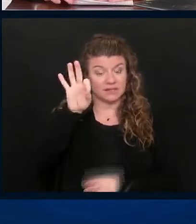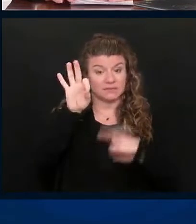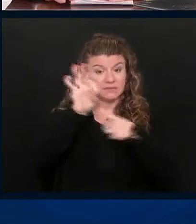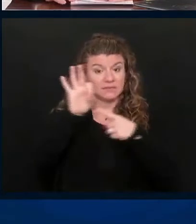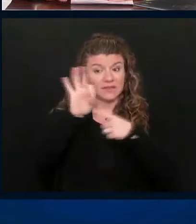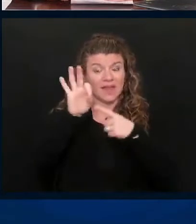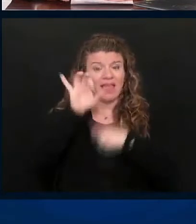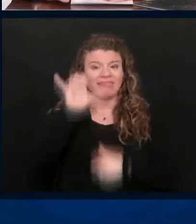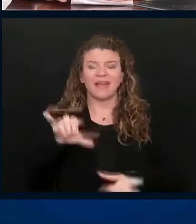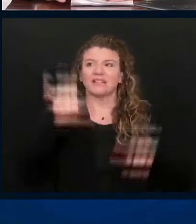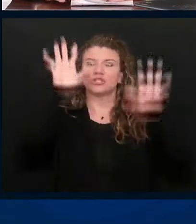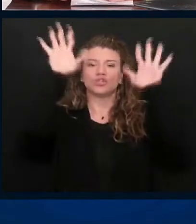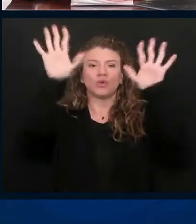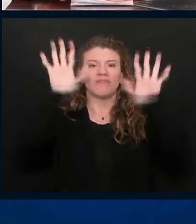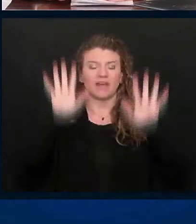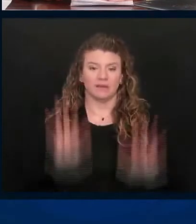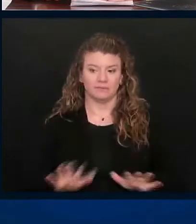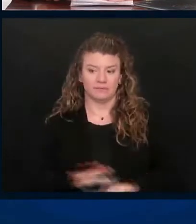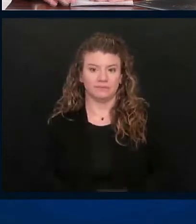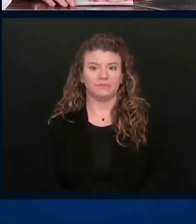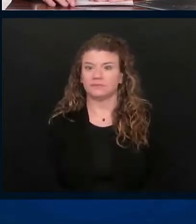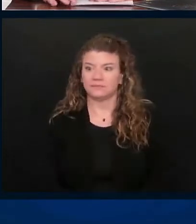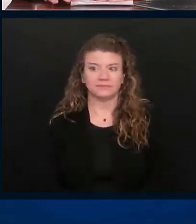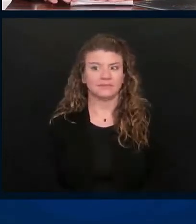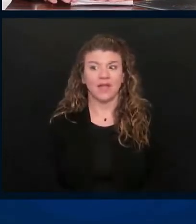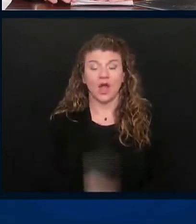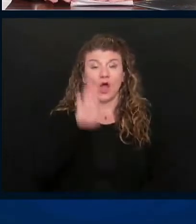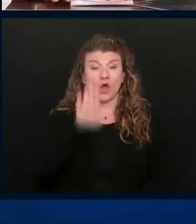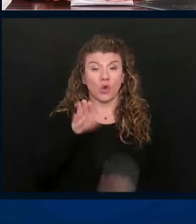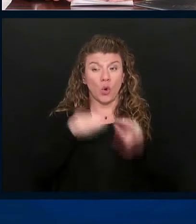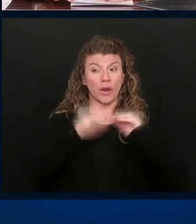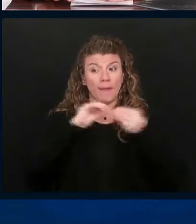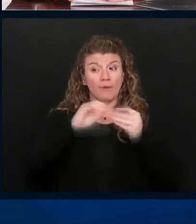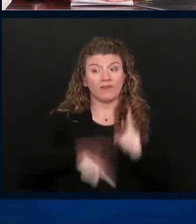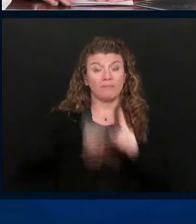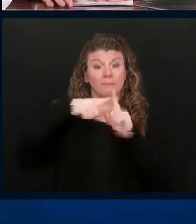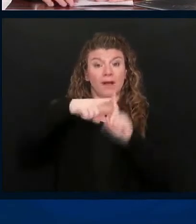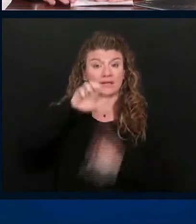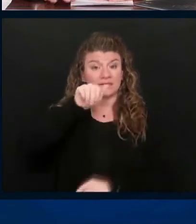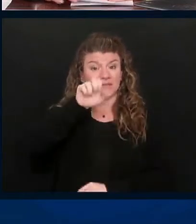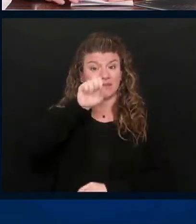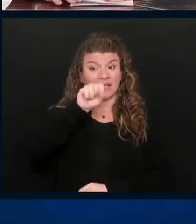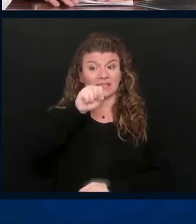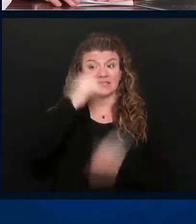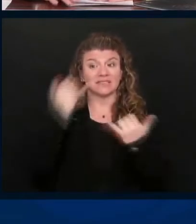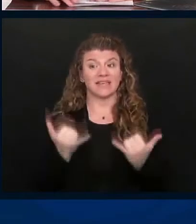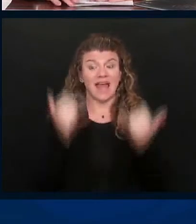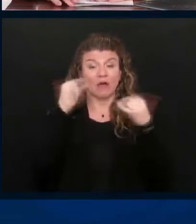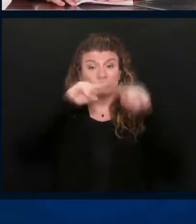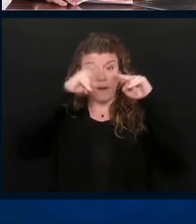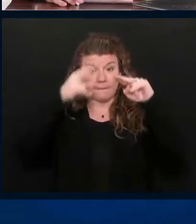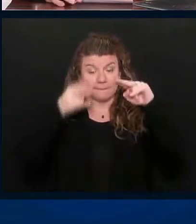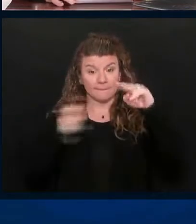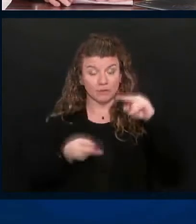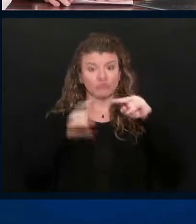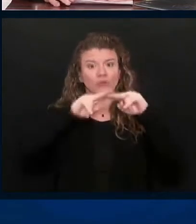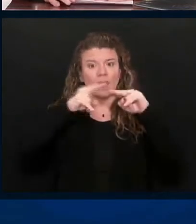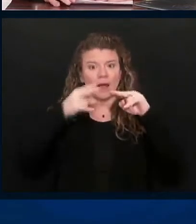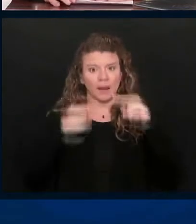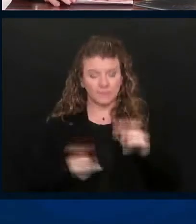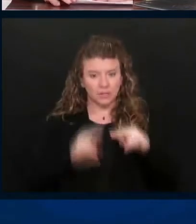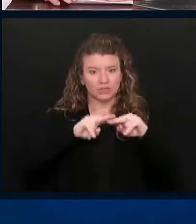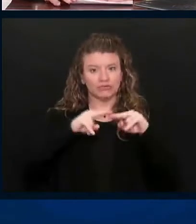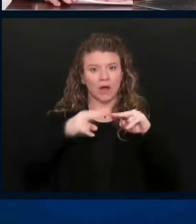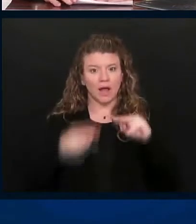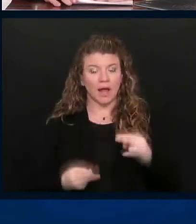absolutely terrific. Your number of positive cases has gone, is dropped and dropped and dropped and